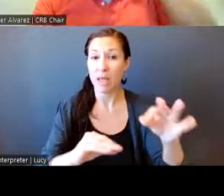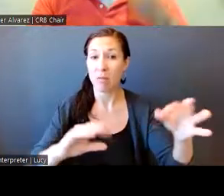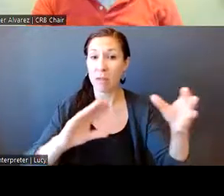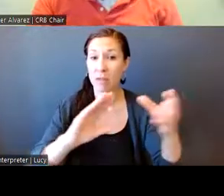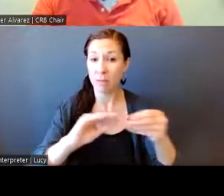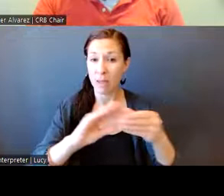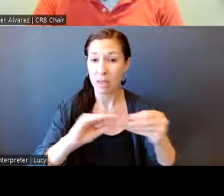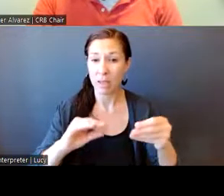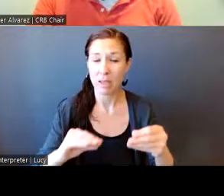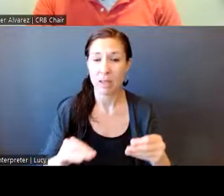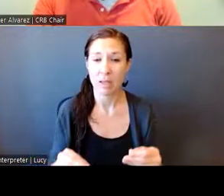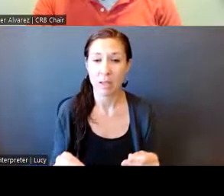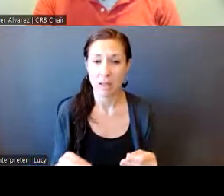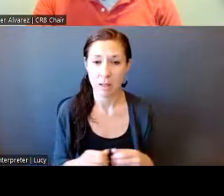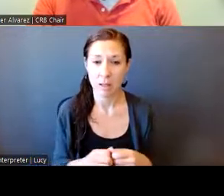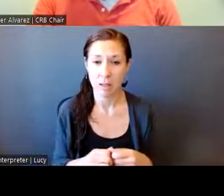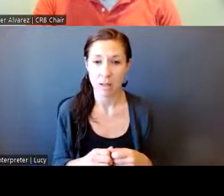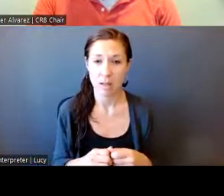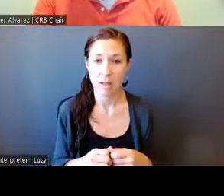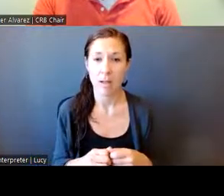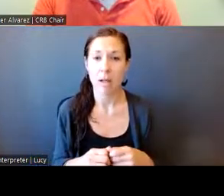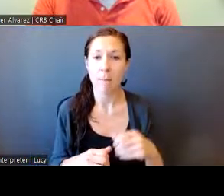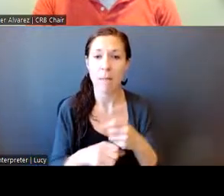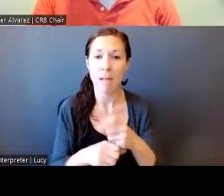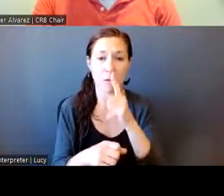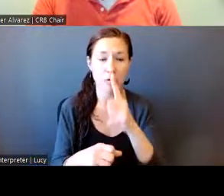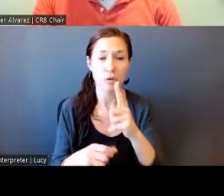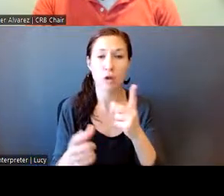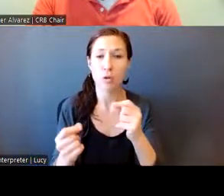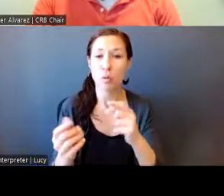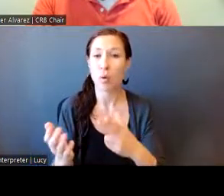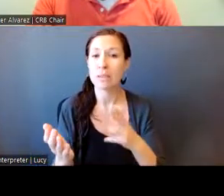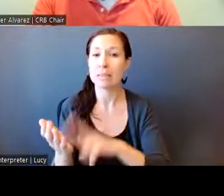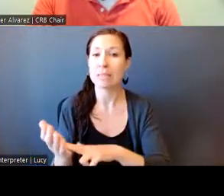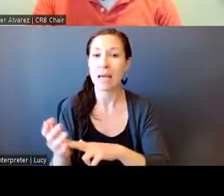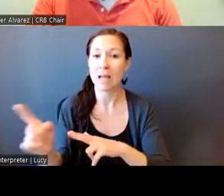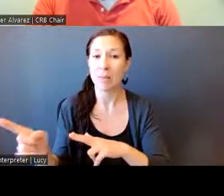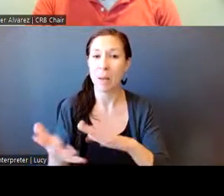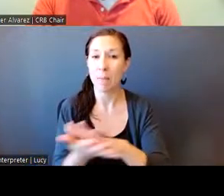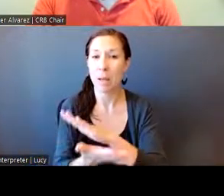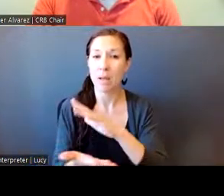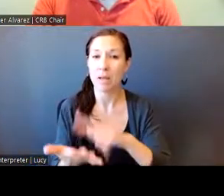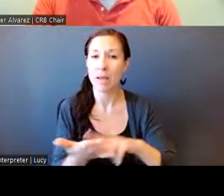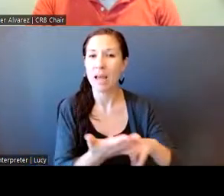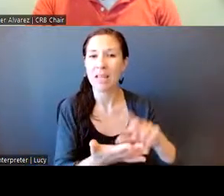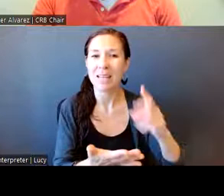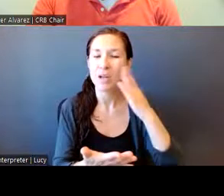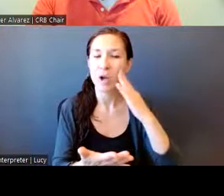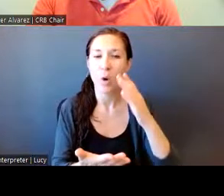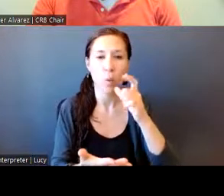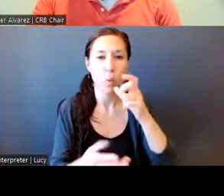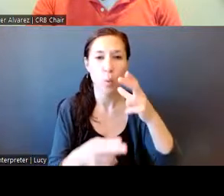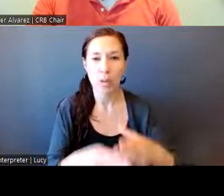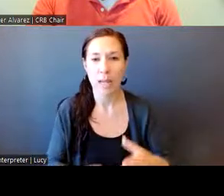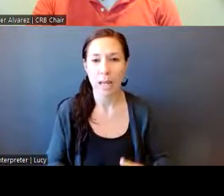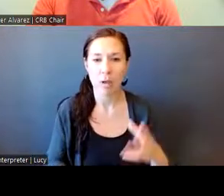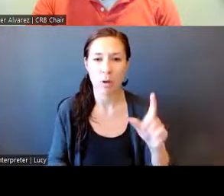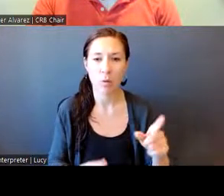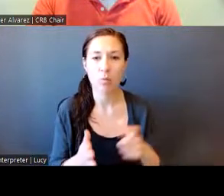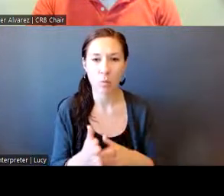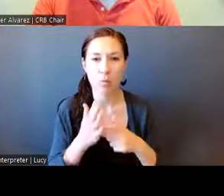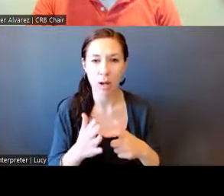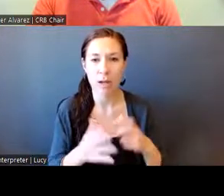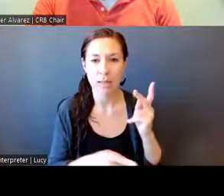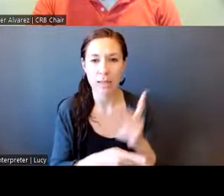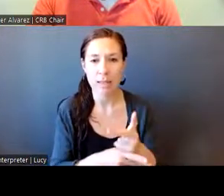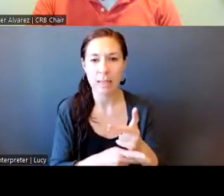please, if you haven't done so, make sure you sign up or sign up when you leave, it's just so we capture who did speak because we are required to maintain